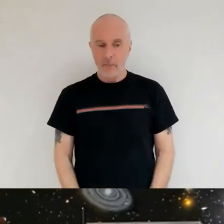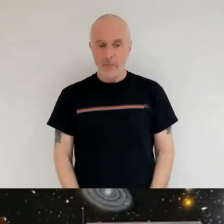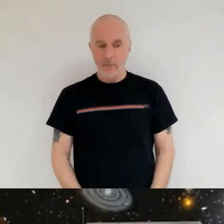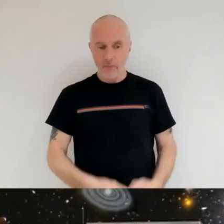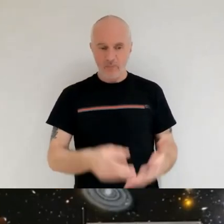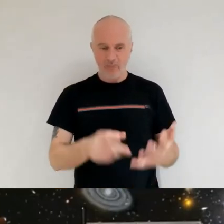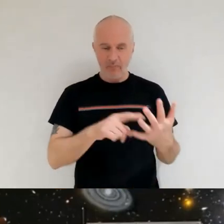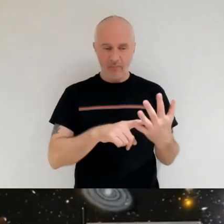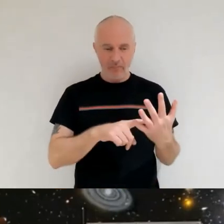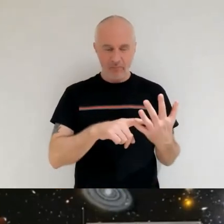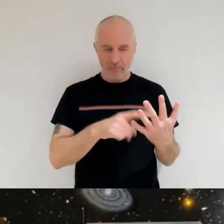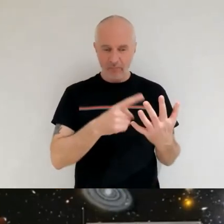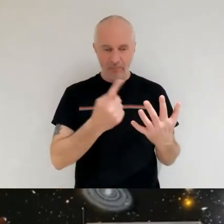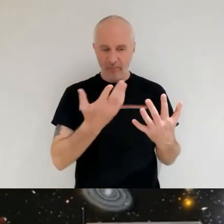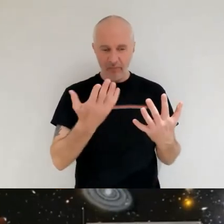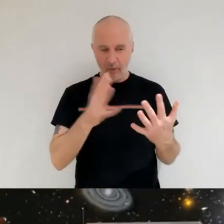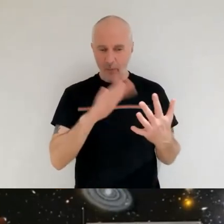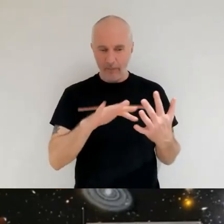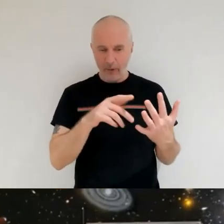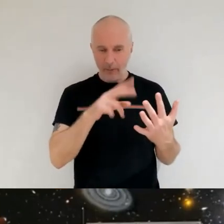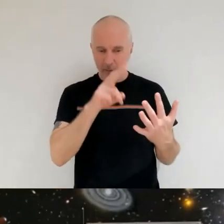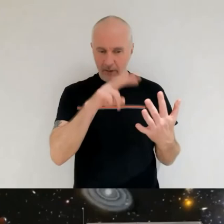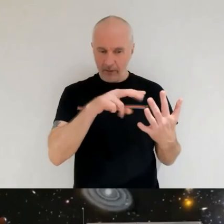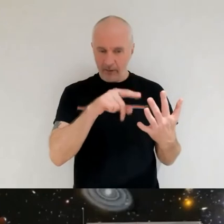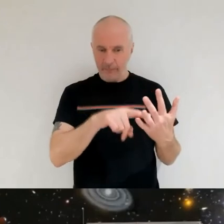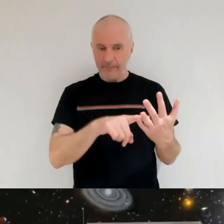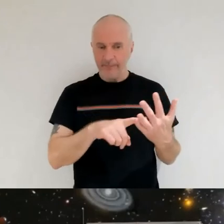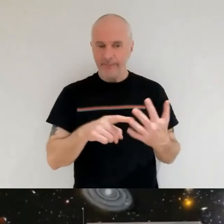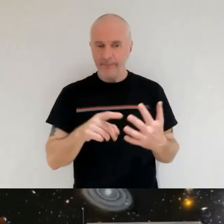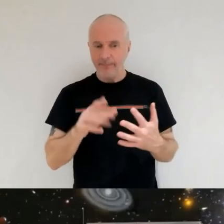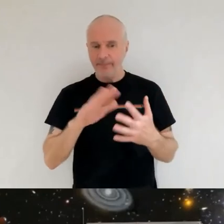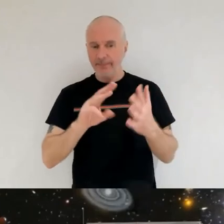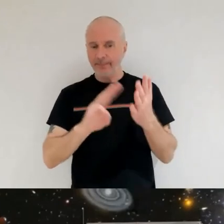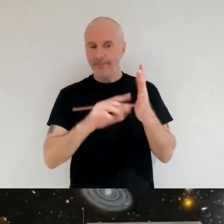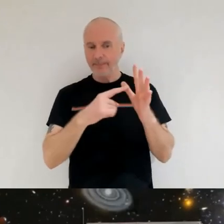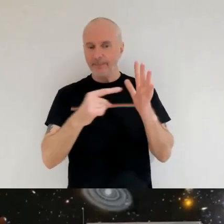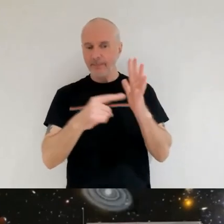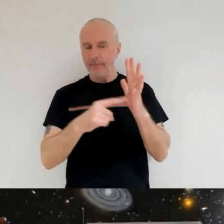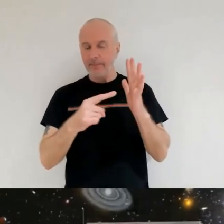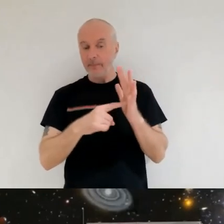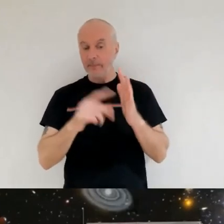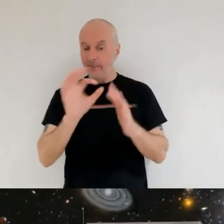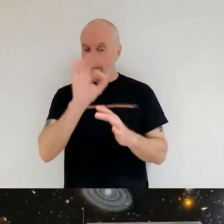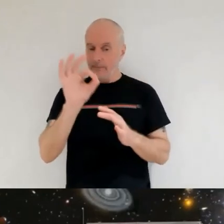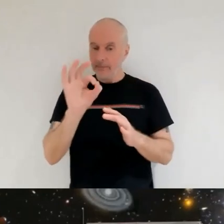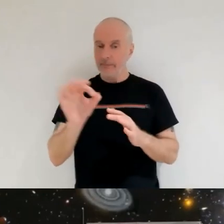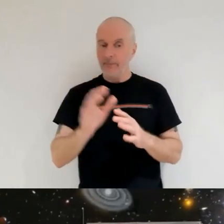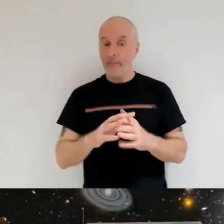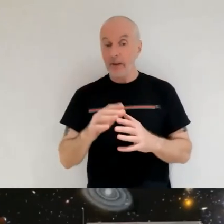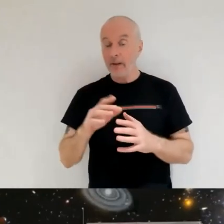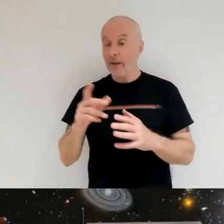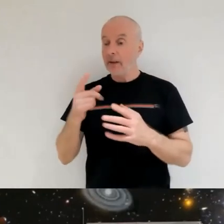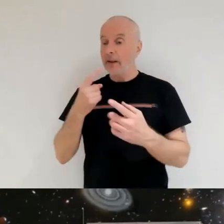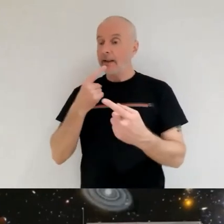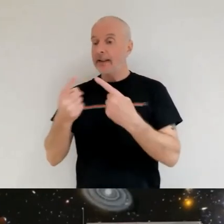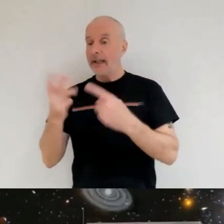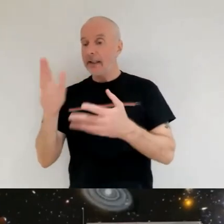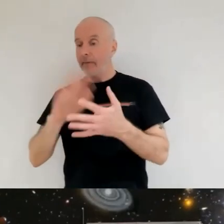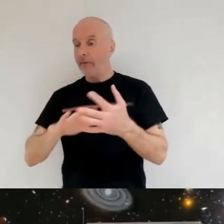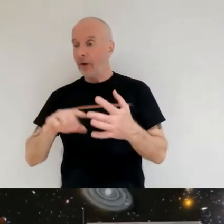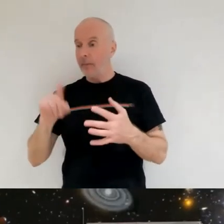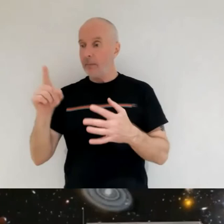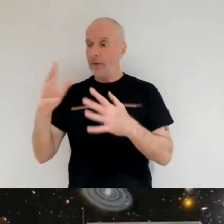sent this one in um it is from matt and matt asks will the data from this particular project